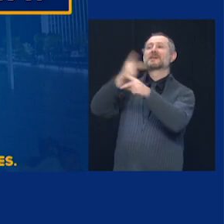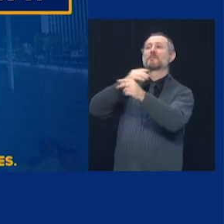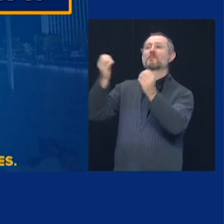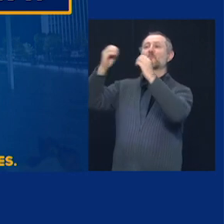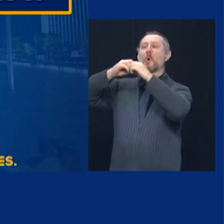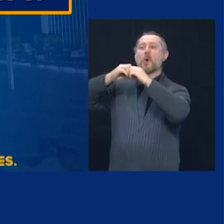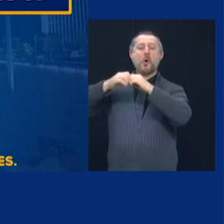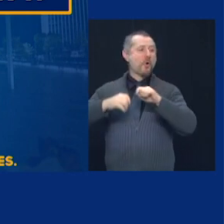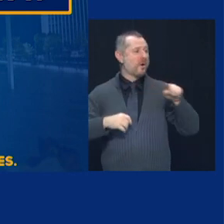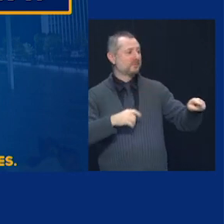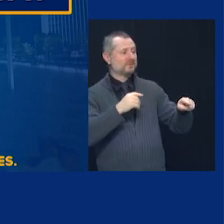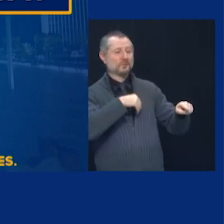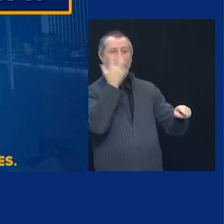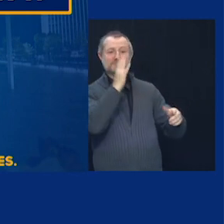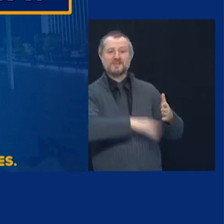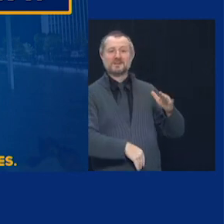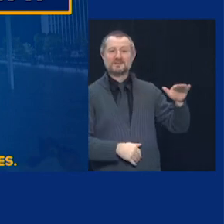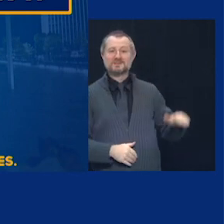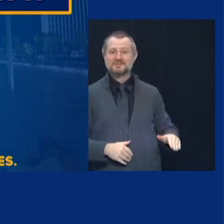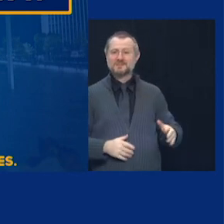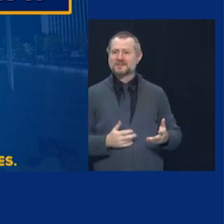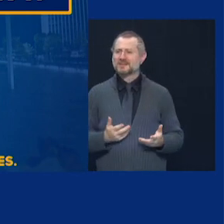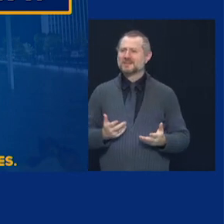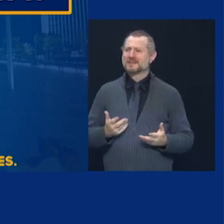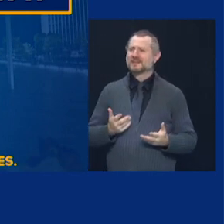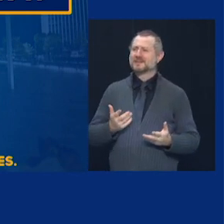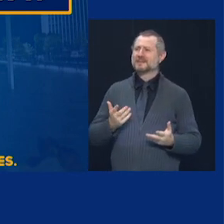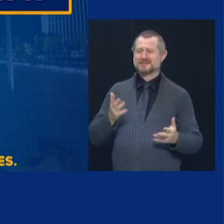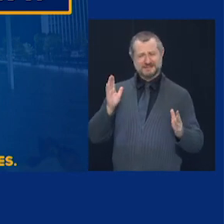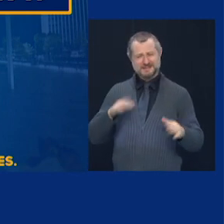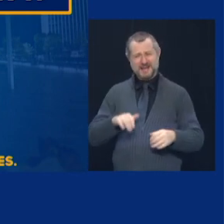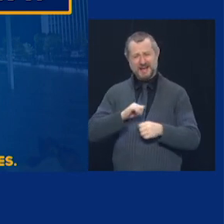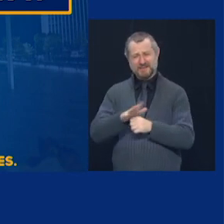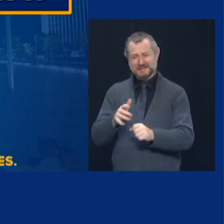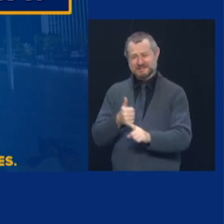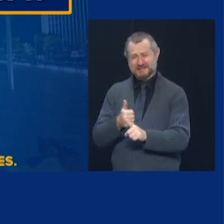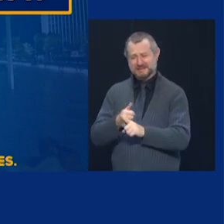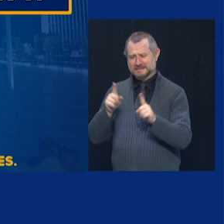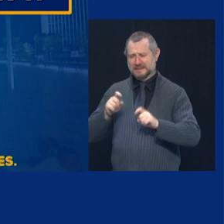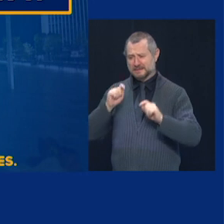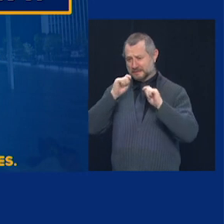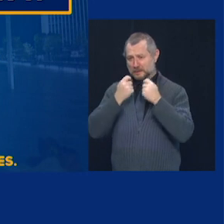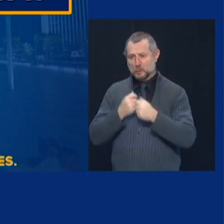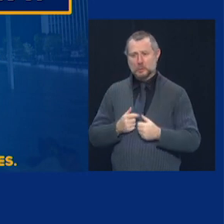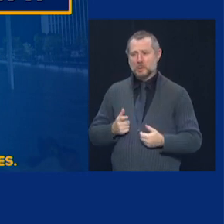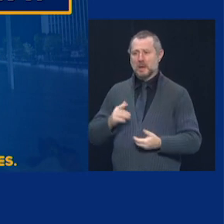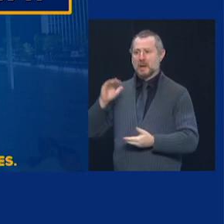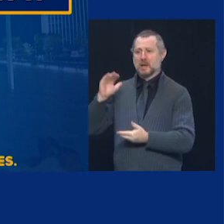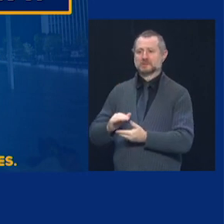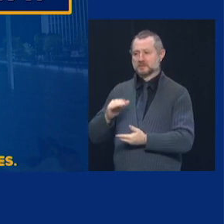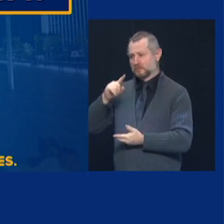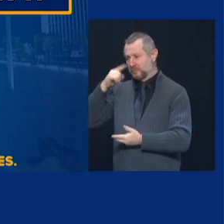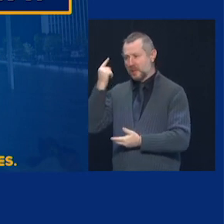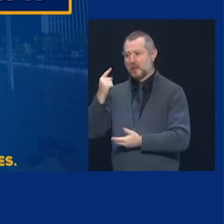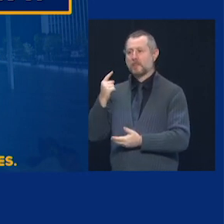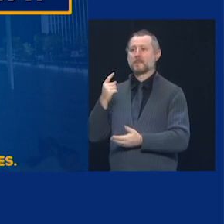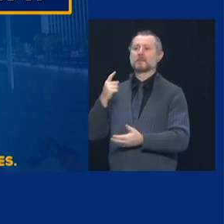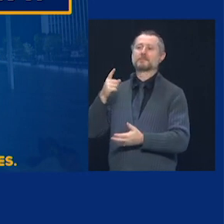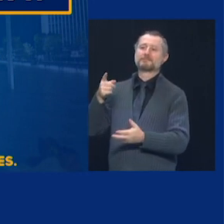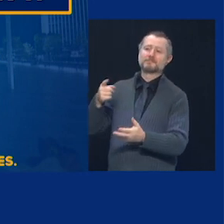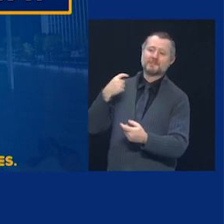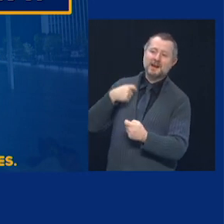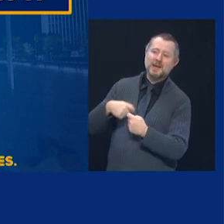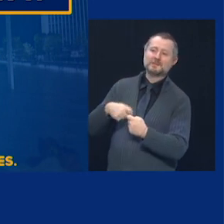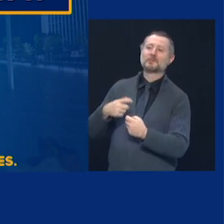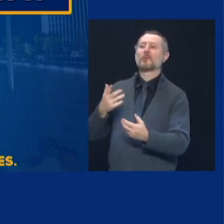testing, fewer tests taken in the black and Latino and poor communities. It